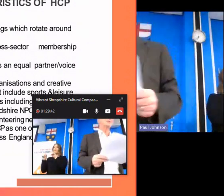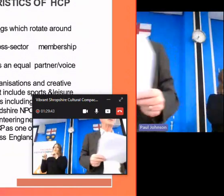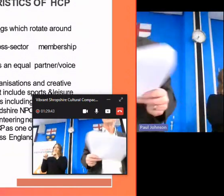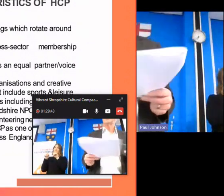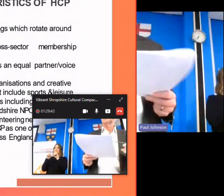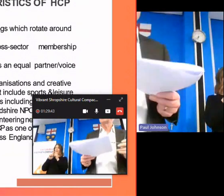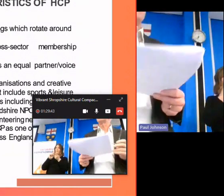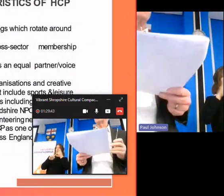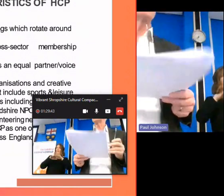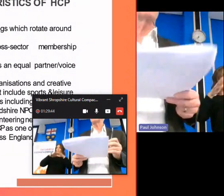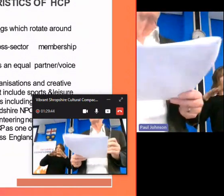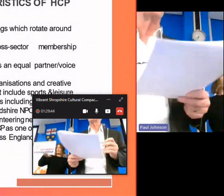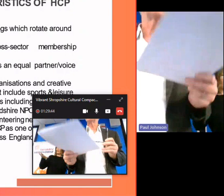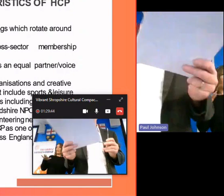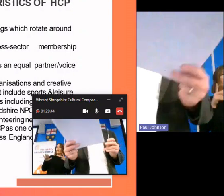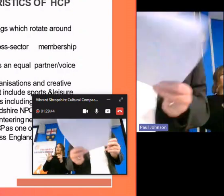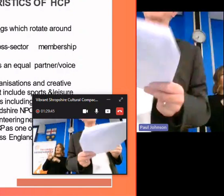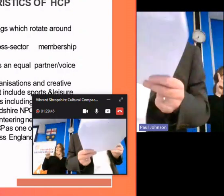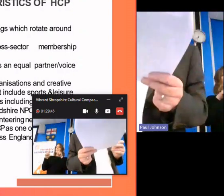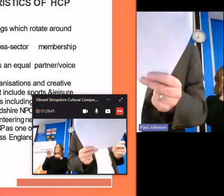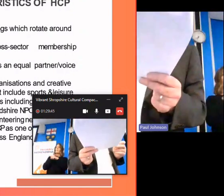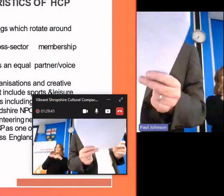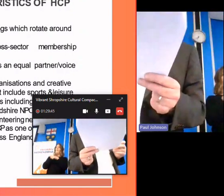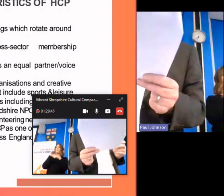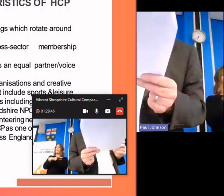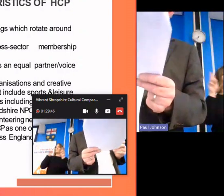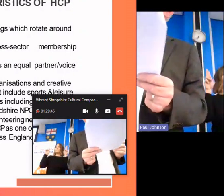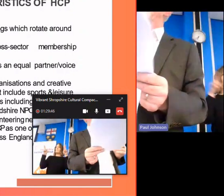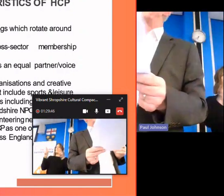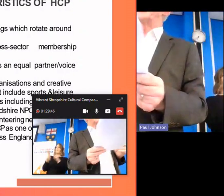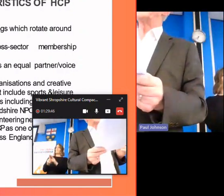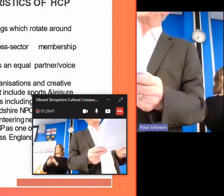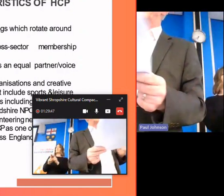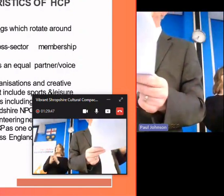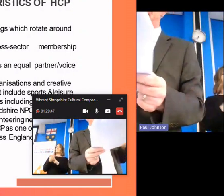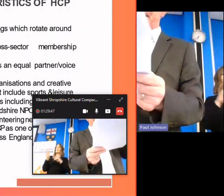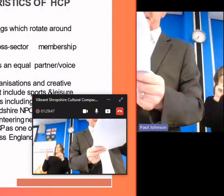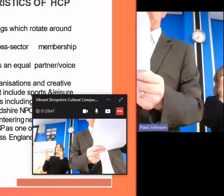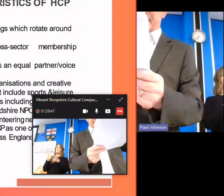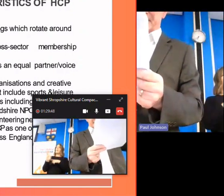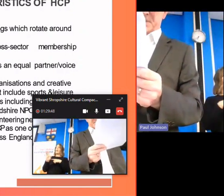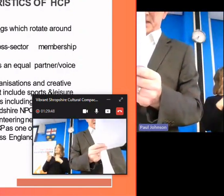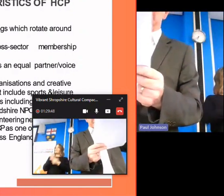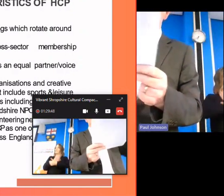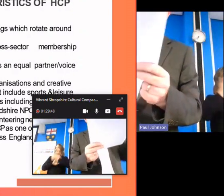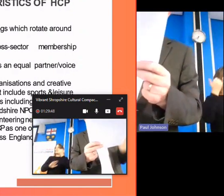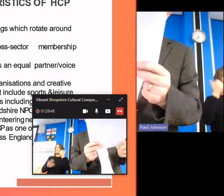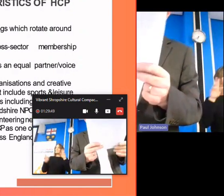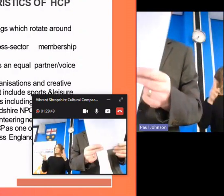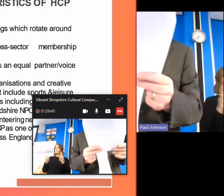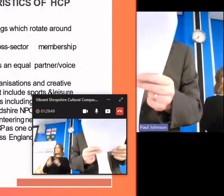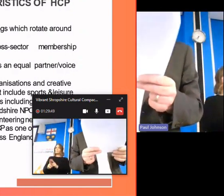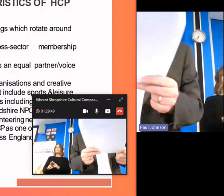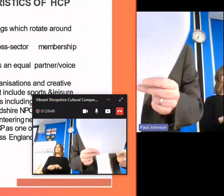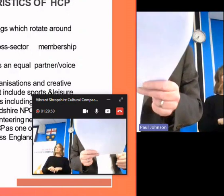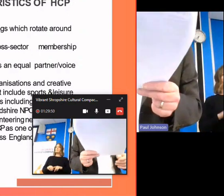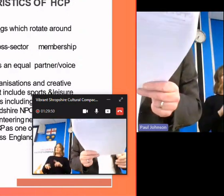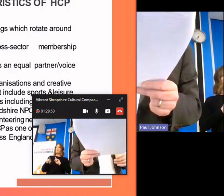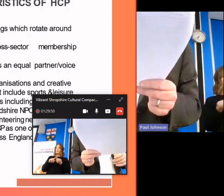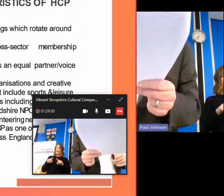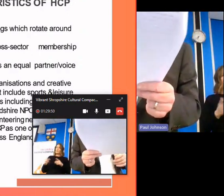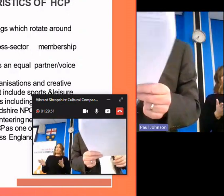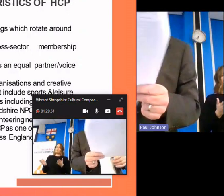hemorrhages uh young talent uh and uh we're trying to address that um in a variety of ways